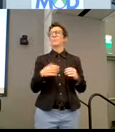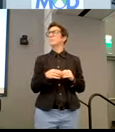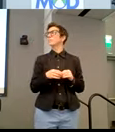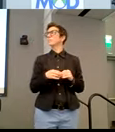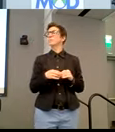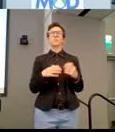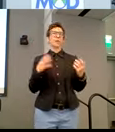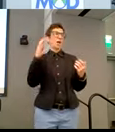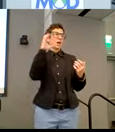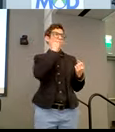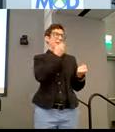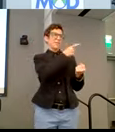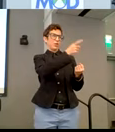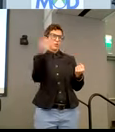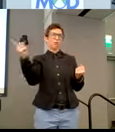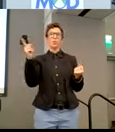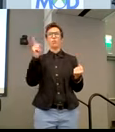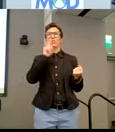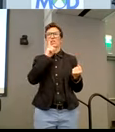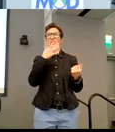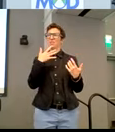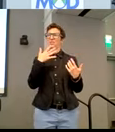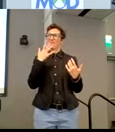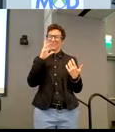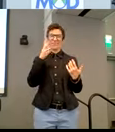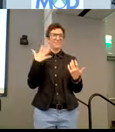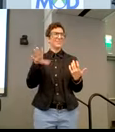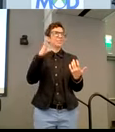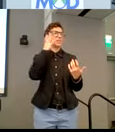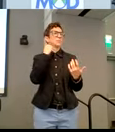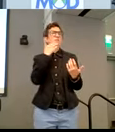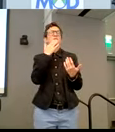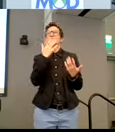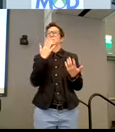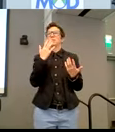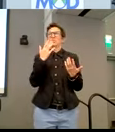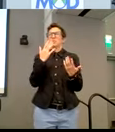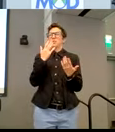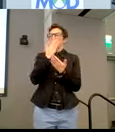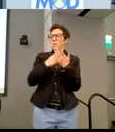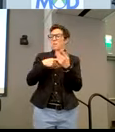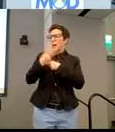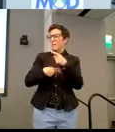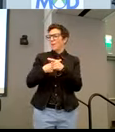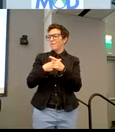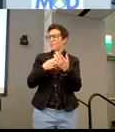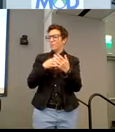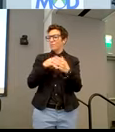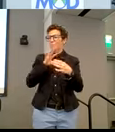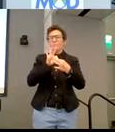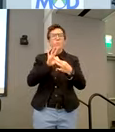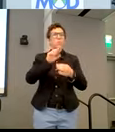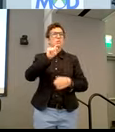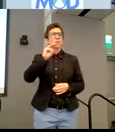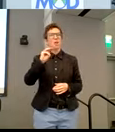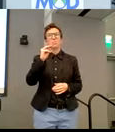assume that many of you here today were also touched by Tom's advocacy and mentorship, or you may know him as a skilled woodworker, uh, a devoted husband,